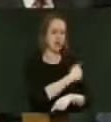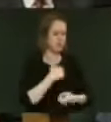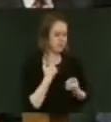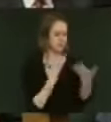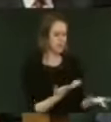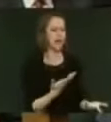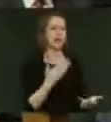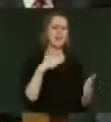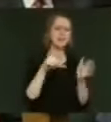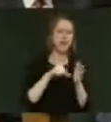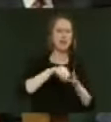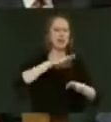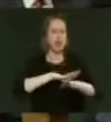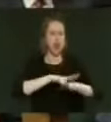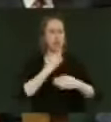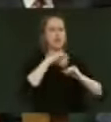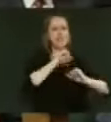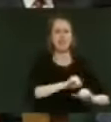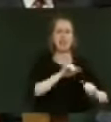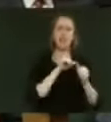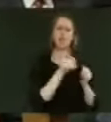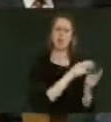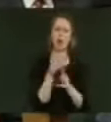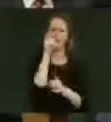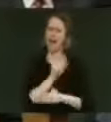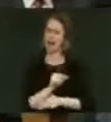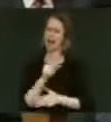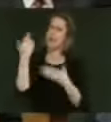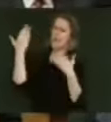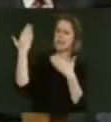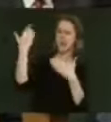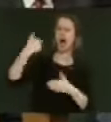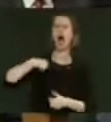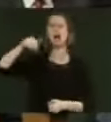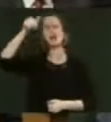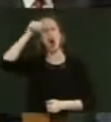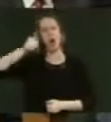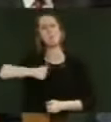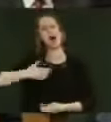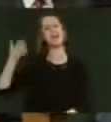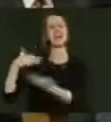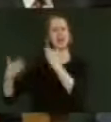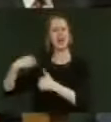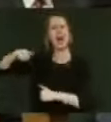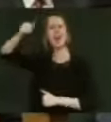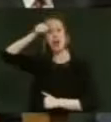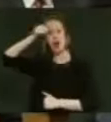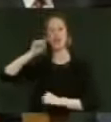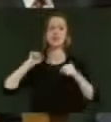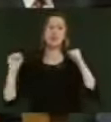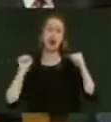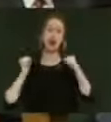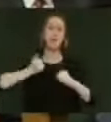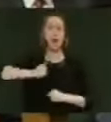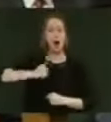of times, we've protected them as best we could. Mr Speaker, I know my history. I know the struggle